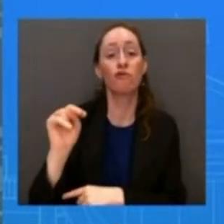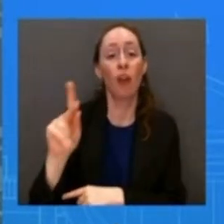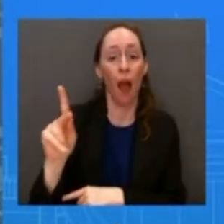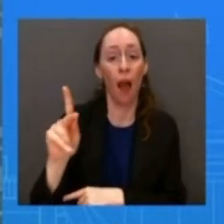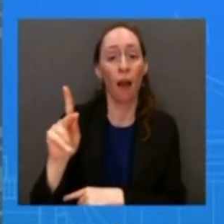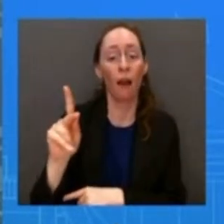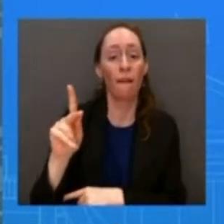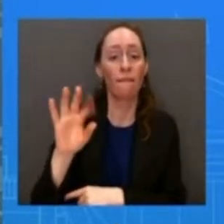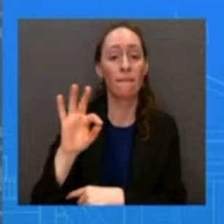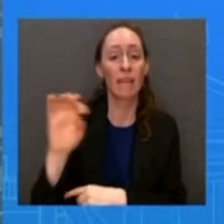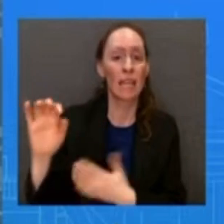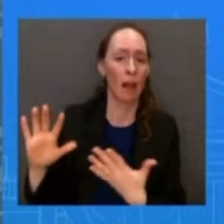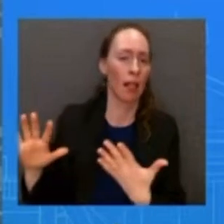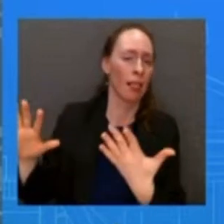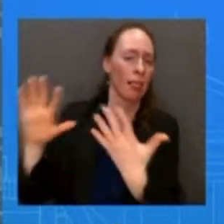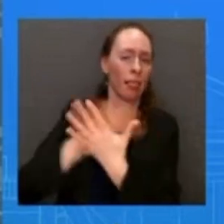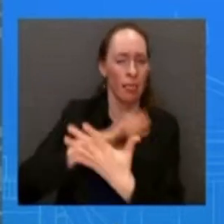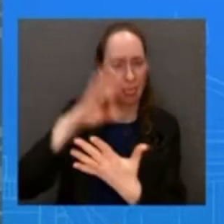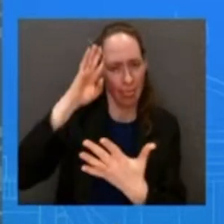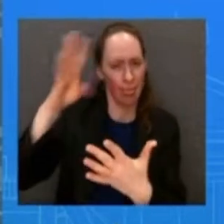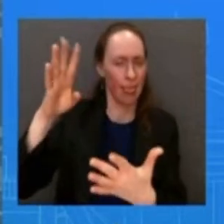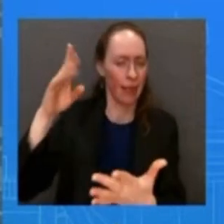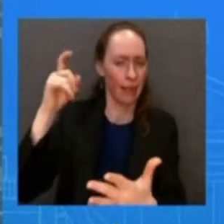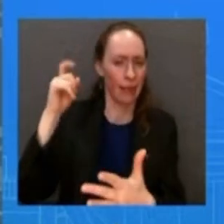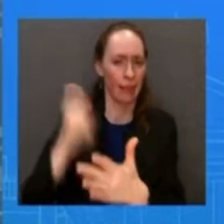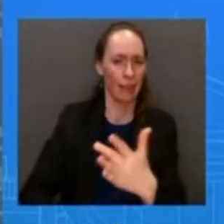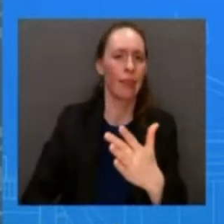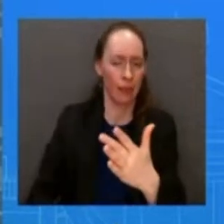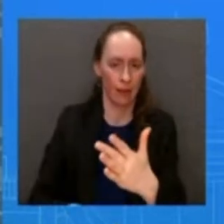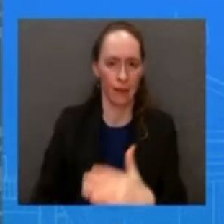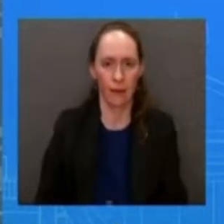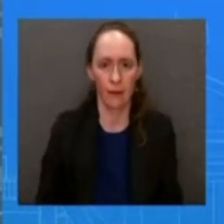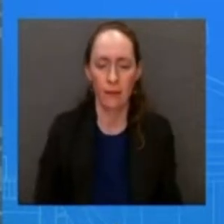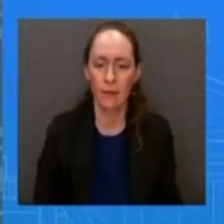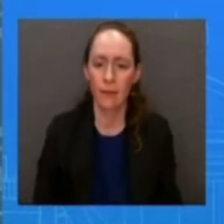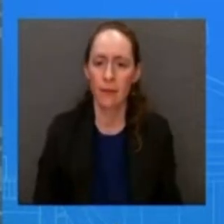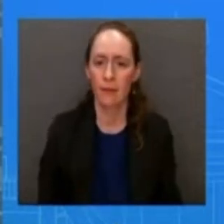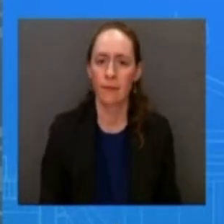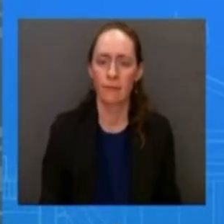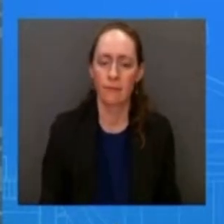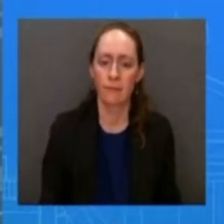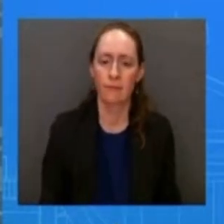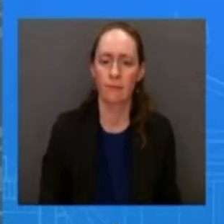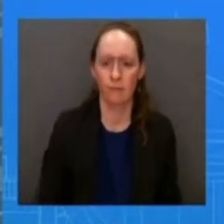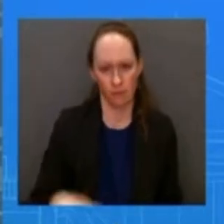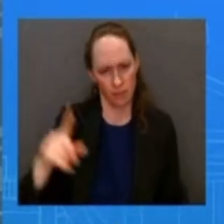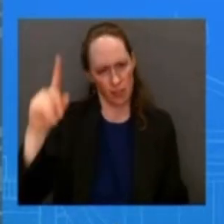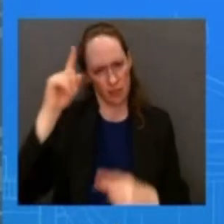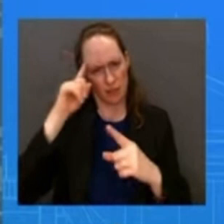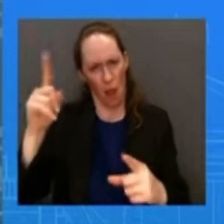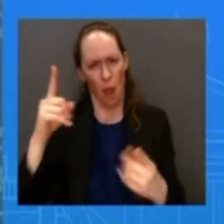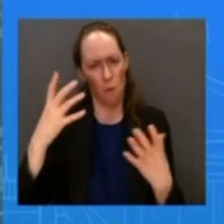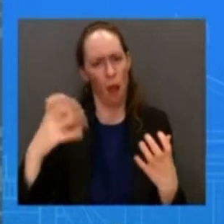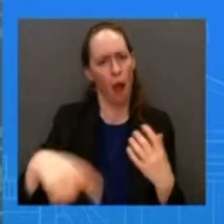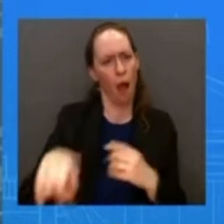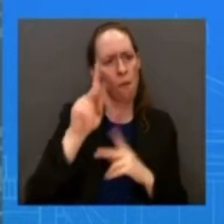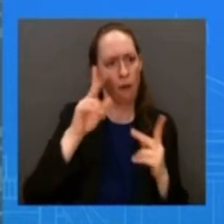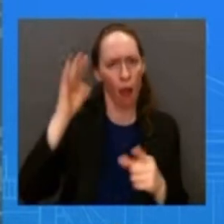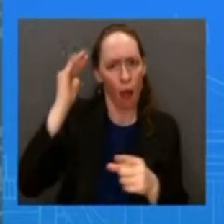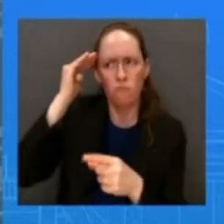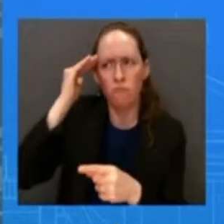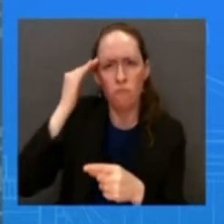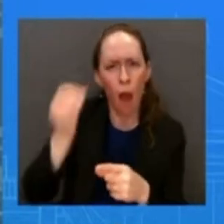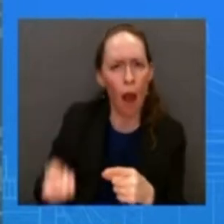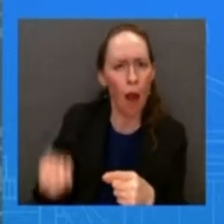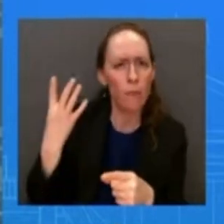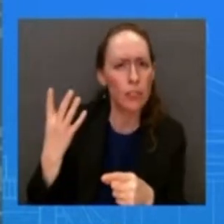americans in order to make sure that they are getting lower costs right you think about inflation reduction act you think about creating manufacturing jobs you think about